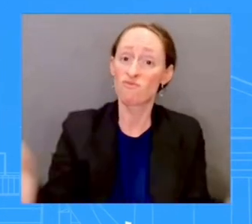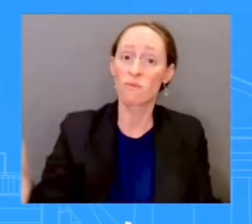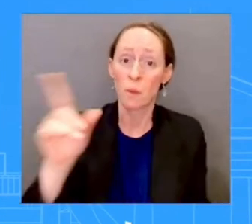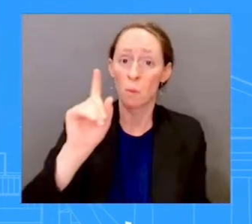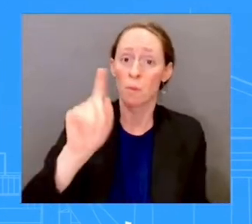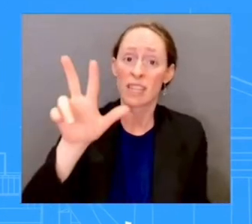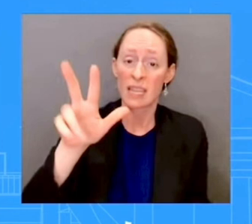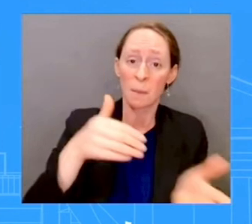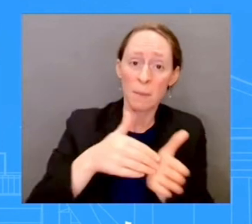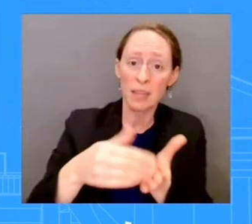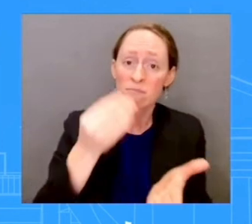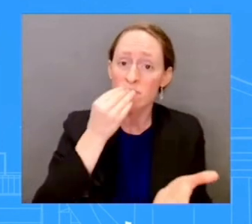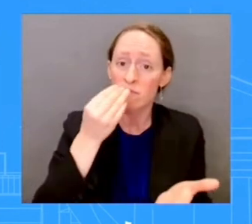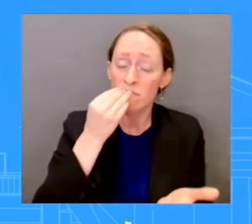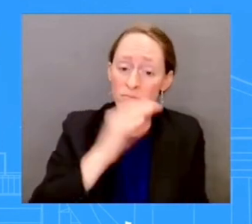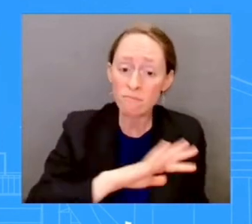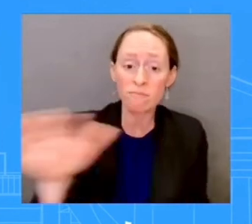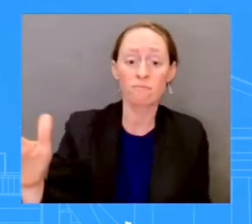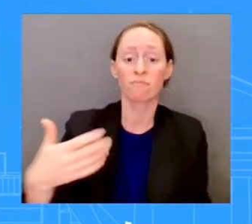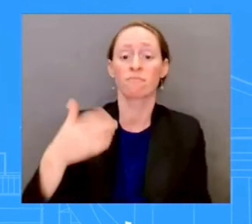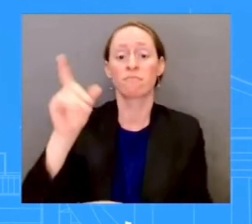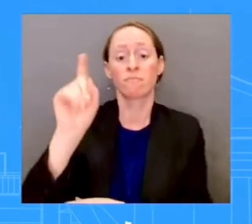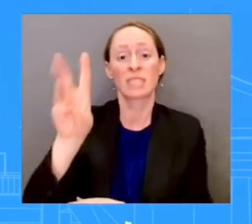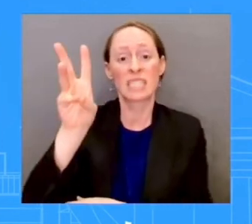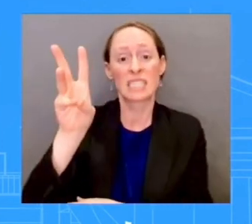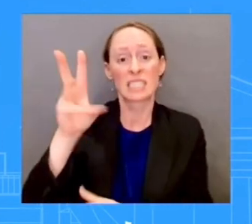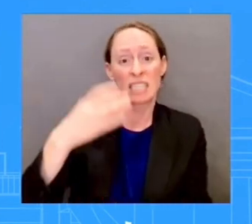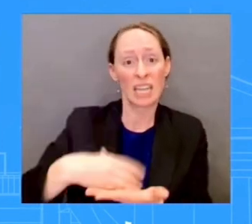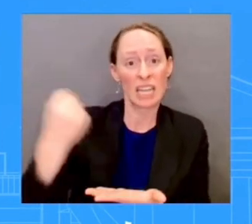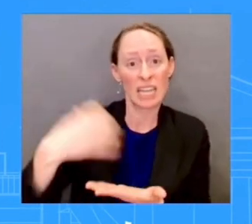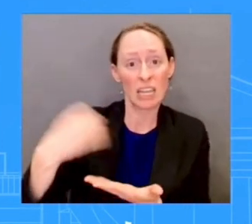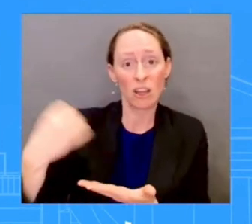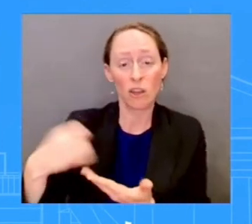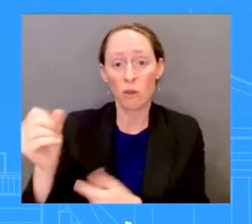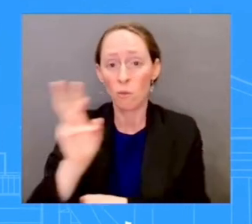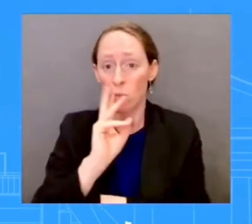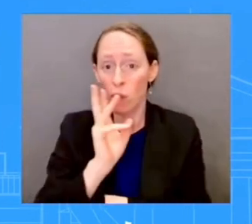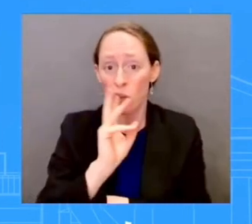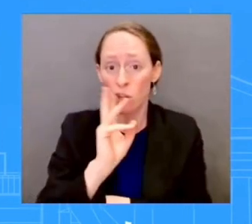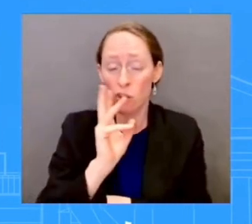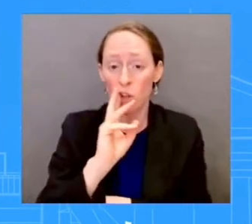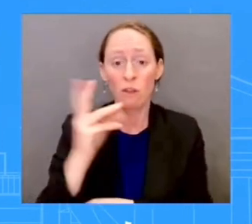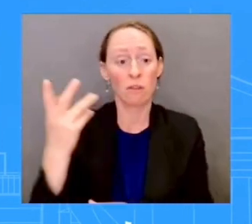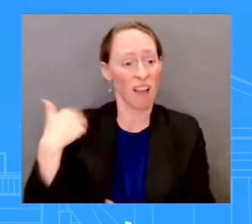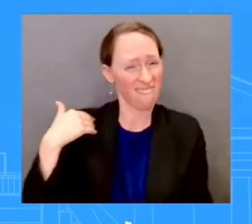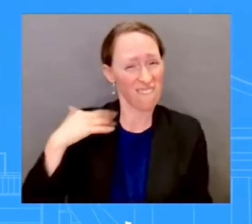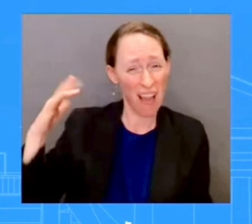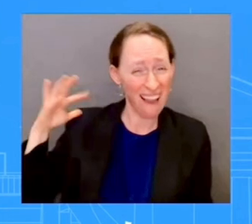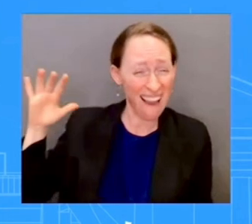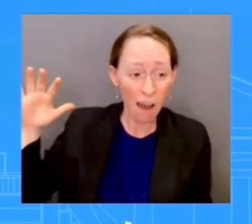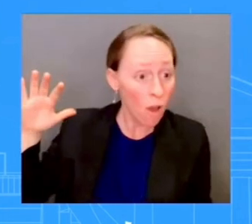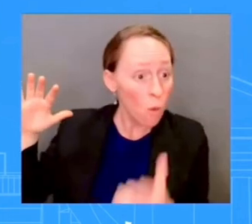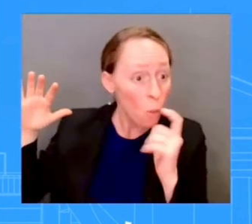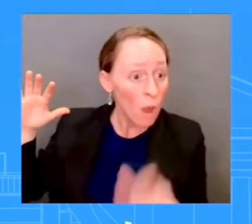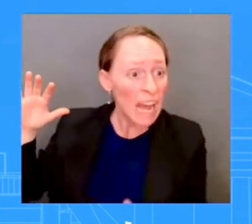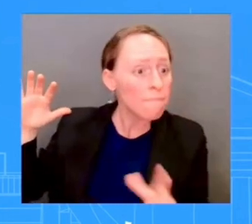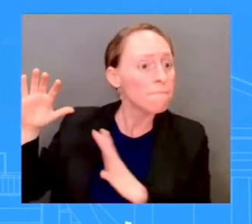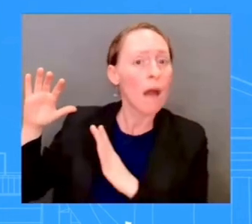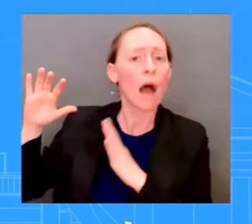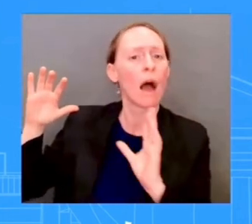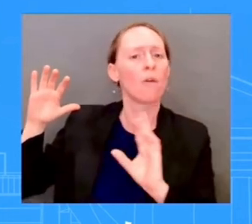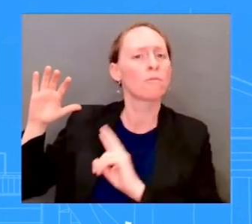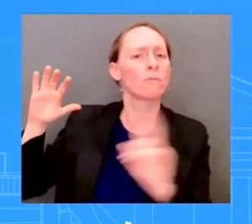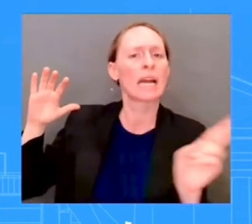again, we want to be ready. The Red Cross is our critical partner in much of this work. They pre-positioned personnel and resources to support